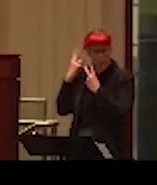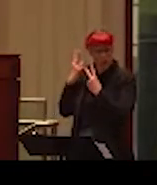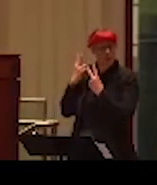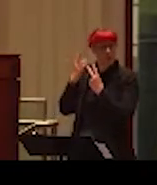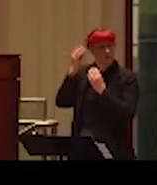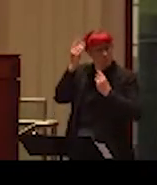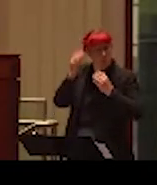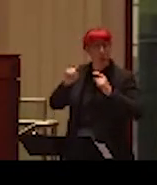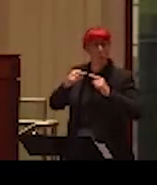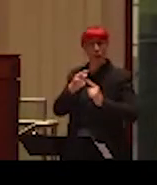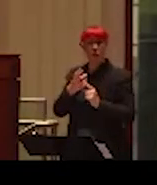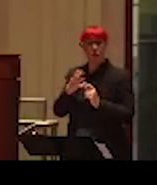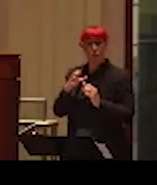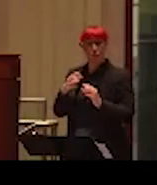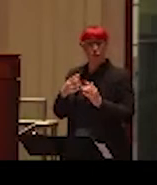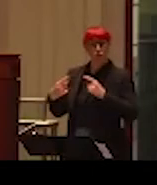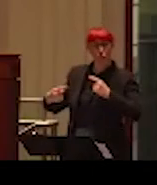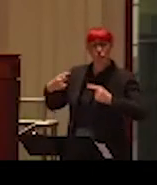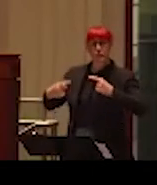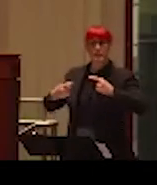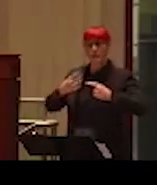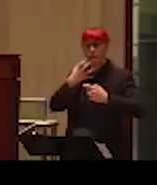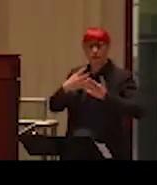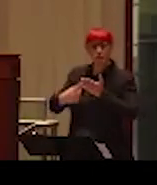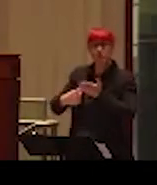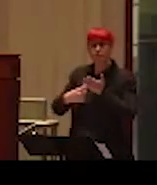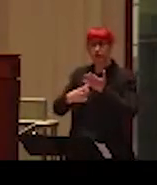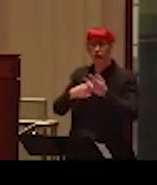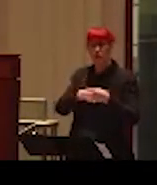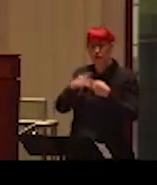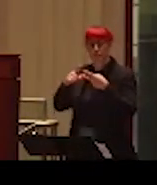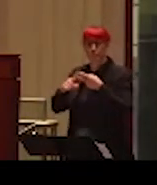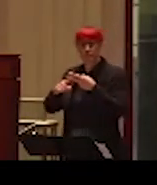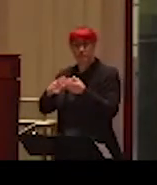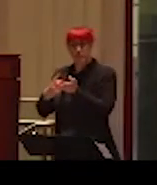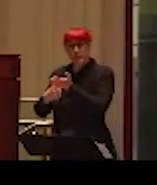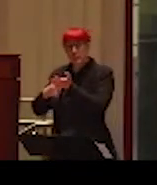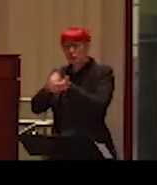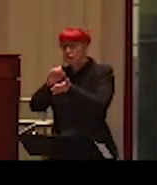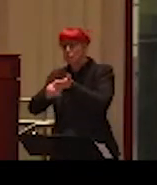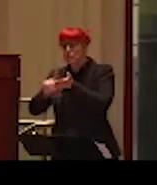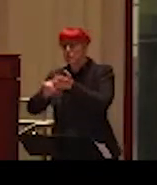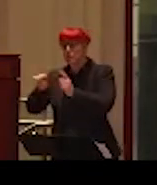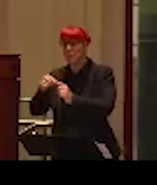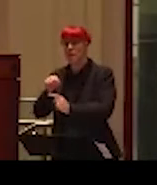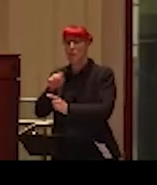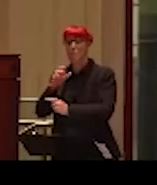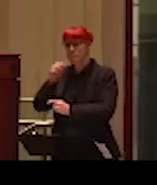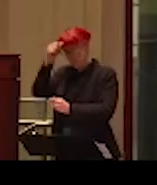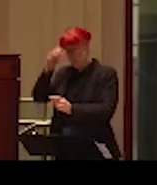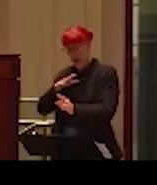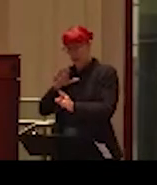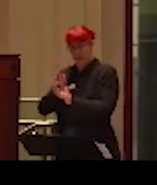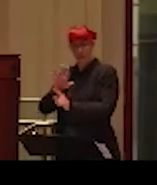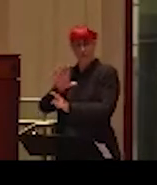controversy and then to discuss research on men's victimization through discussion of myths and facts.